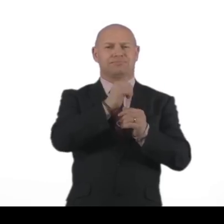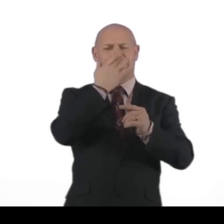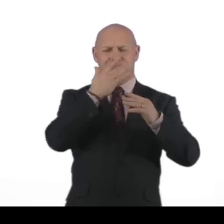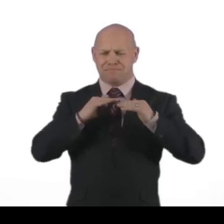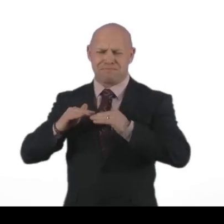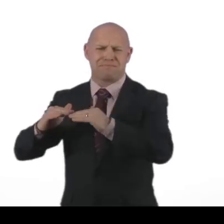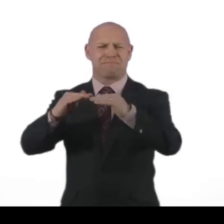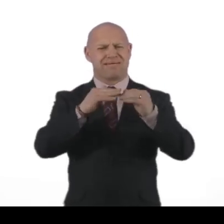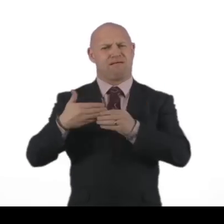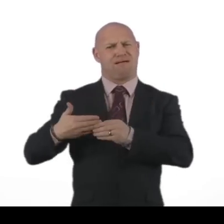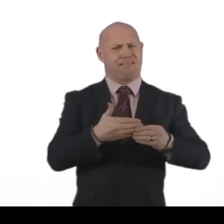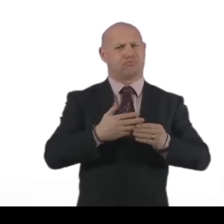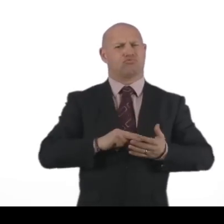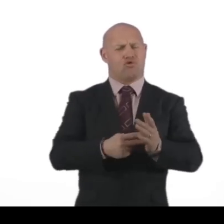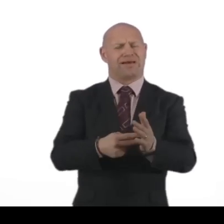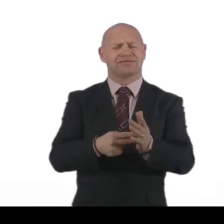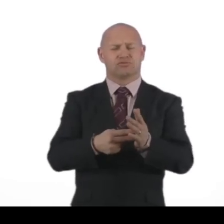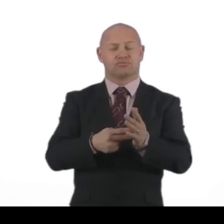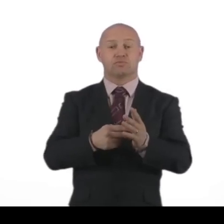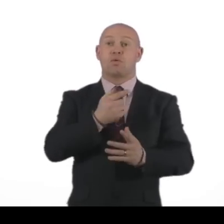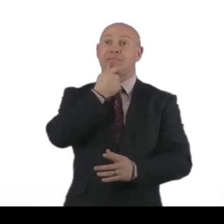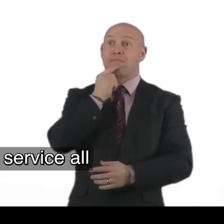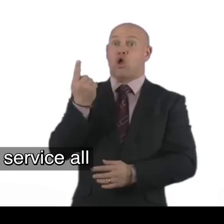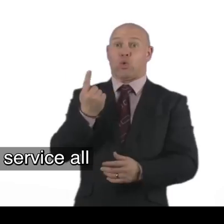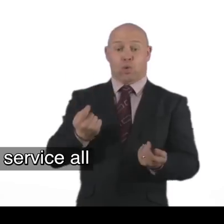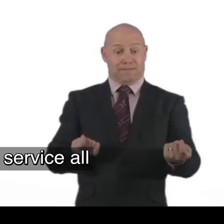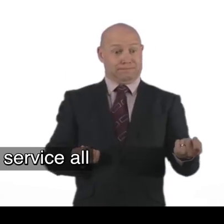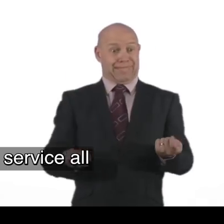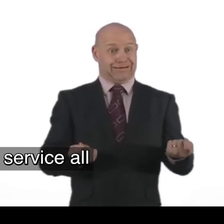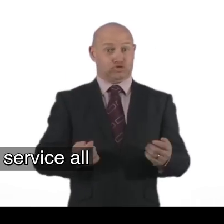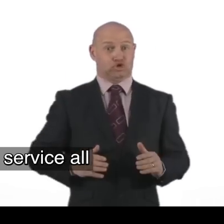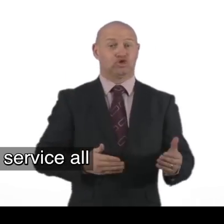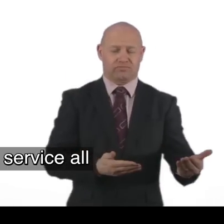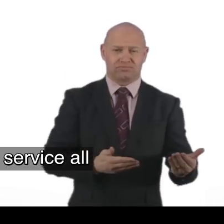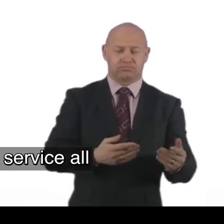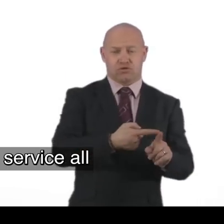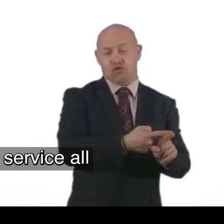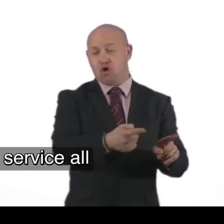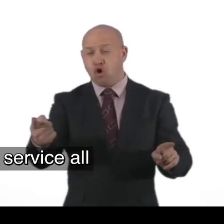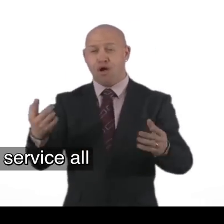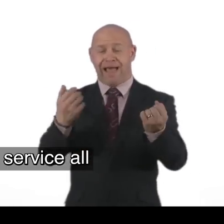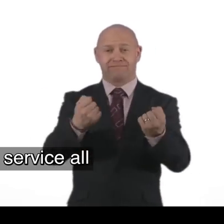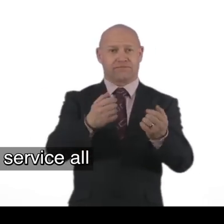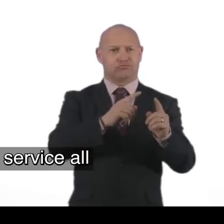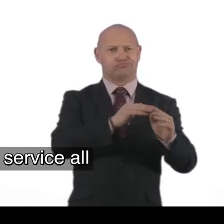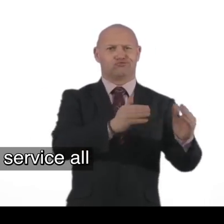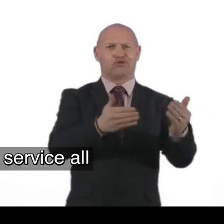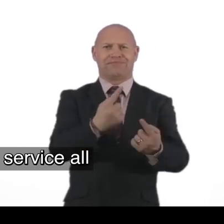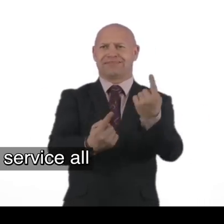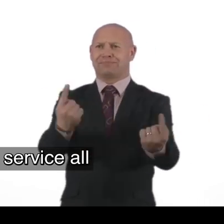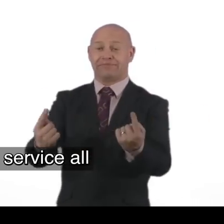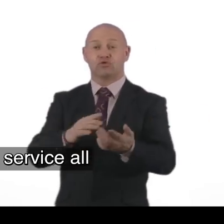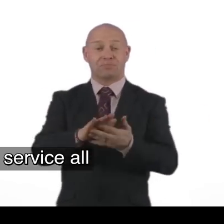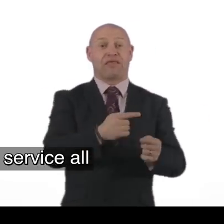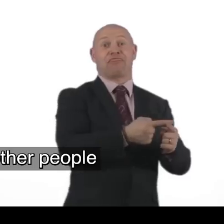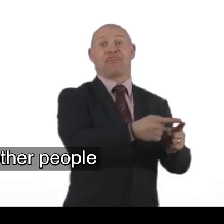The social ALN. a peer led. Organisation. That means. That the people. Who manage. The service. All get. Services. Themself.